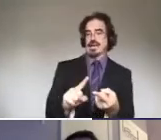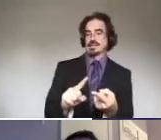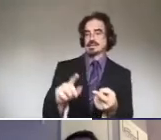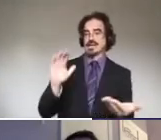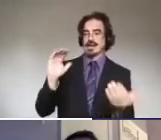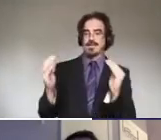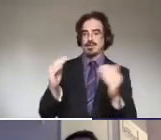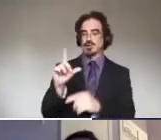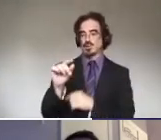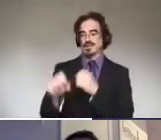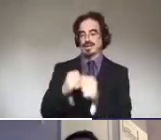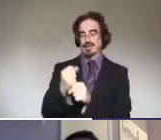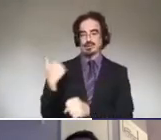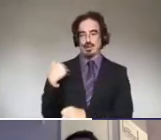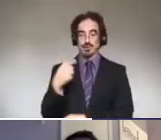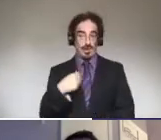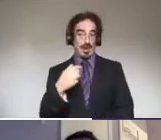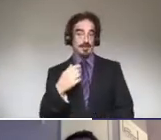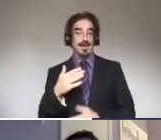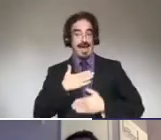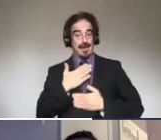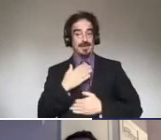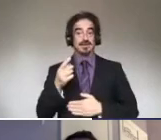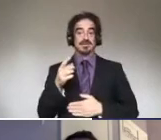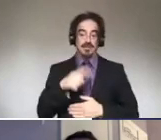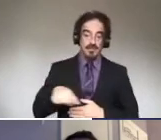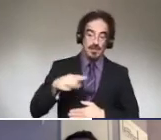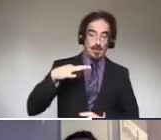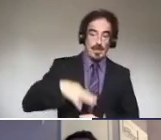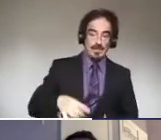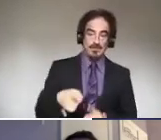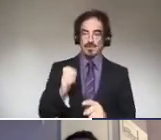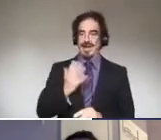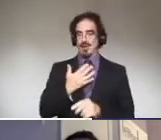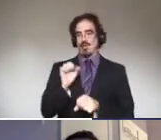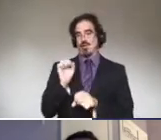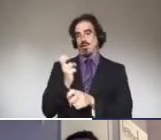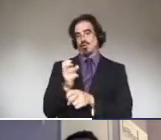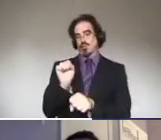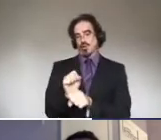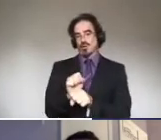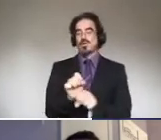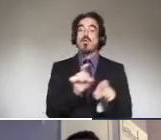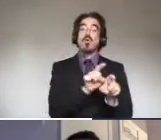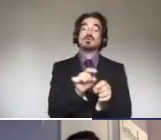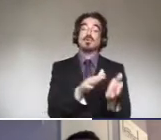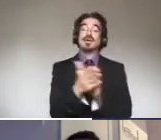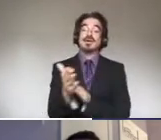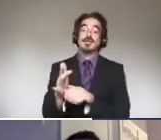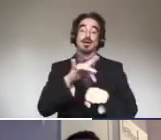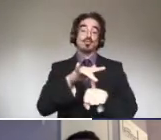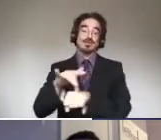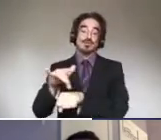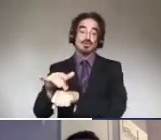we're seeing the fruits of a labor that she can use. Um, and again, becoming a resource of information. So if any of you who are here,